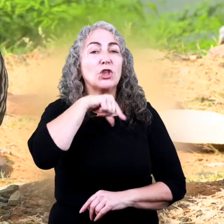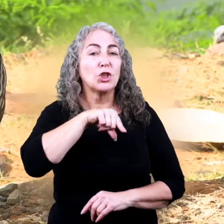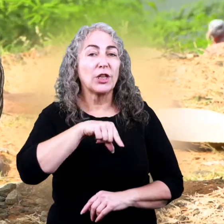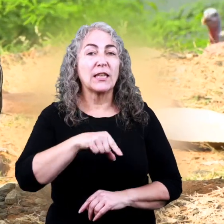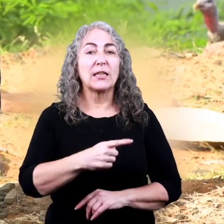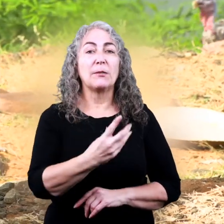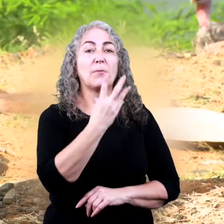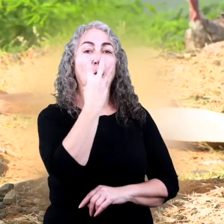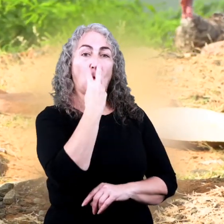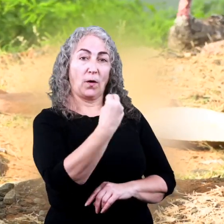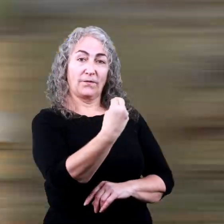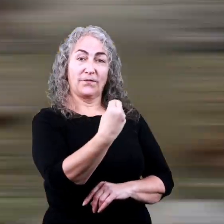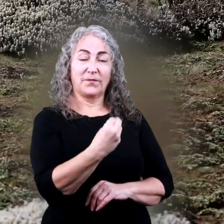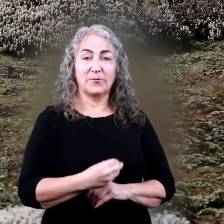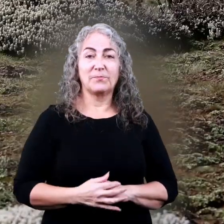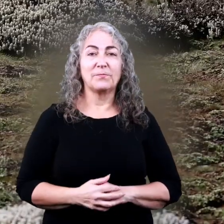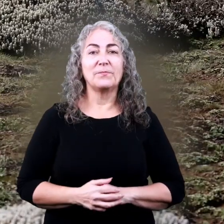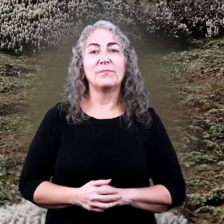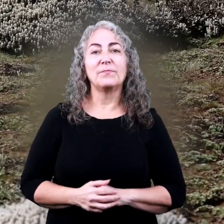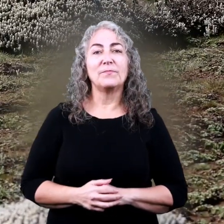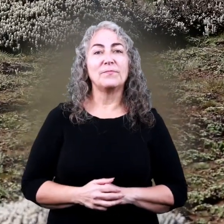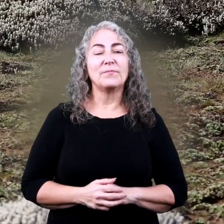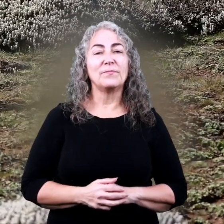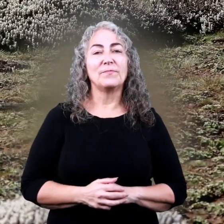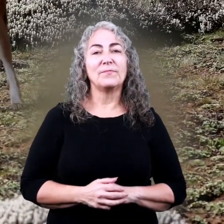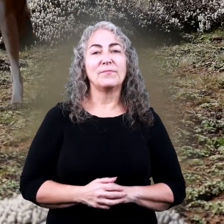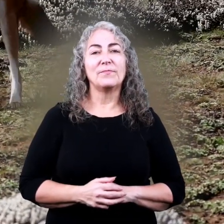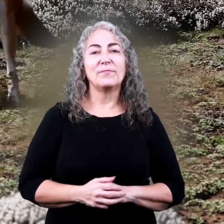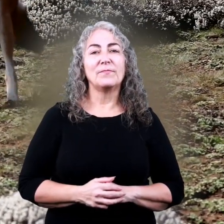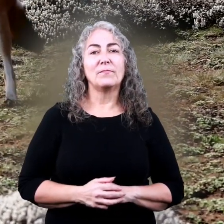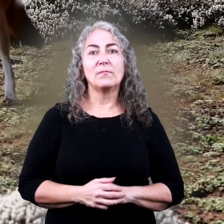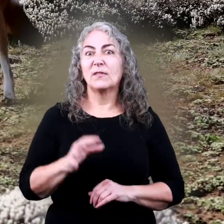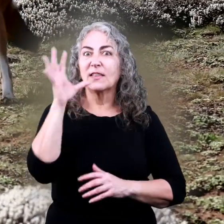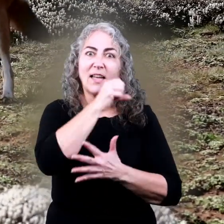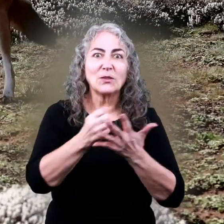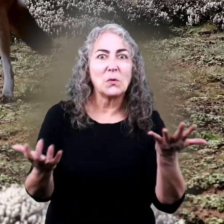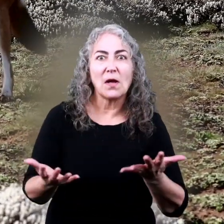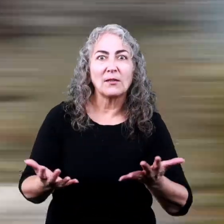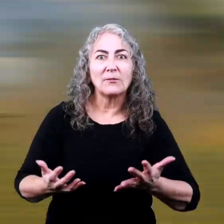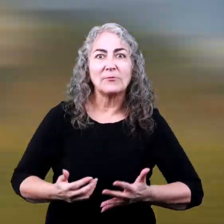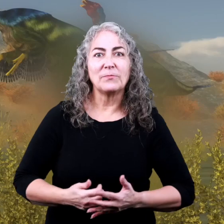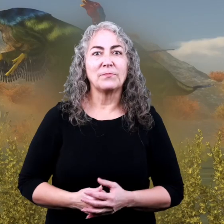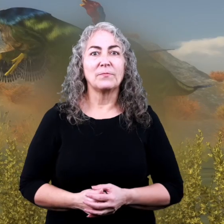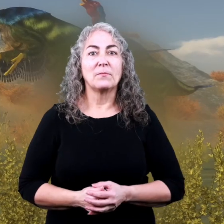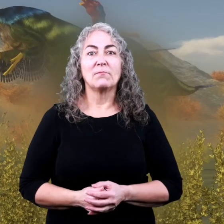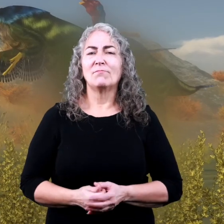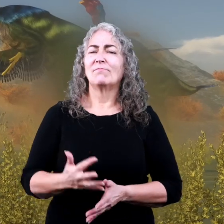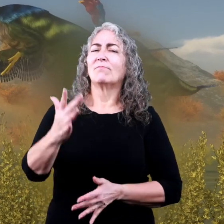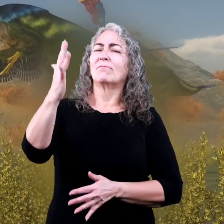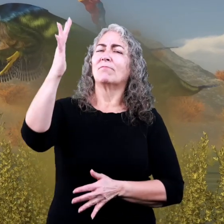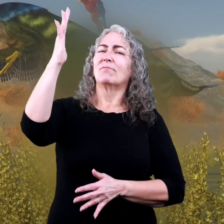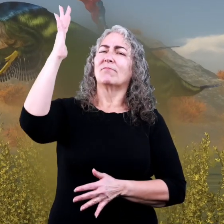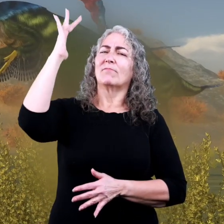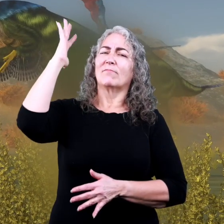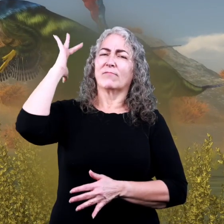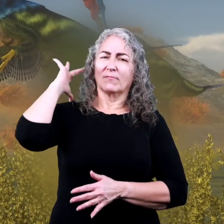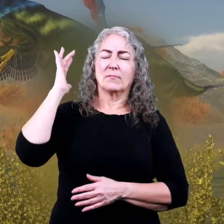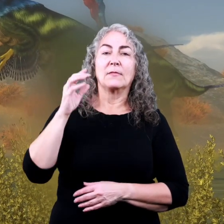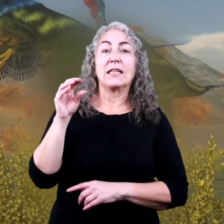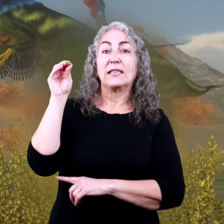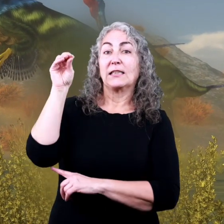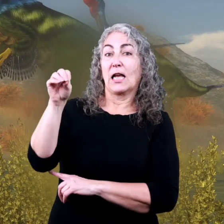turkeys, and wolves. And guess what? Way back in the day,